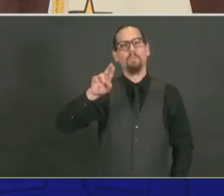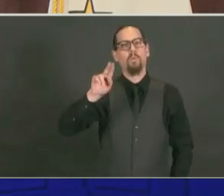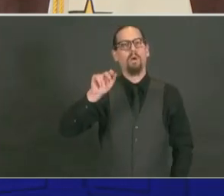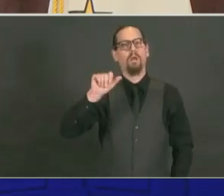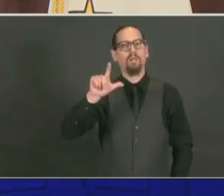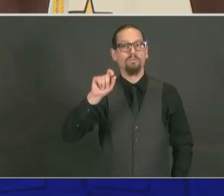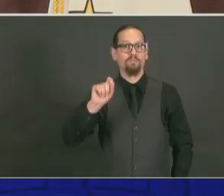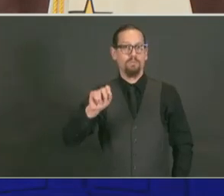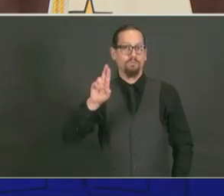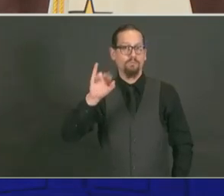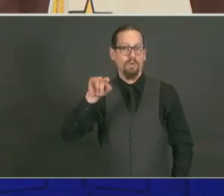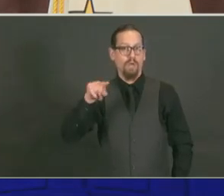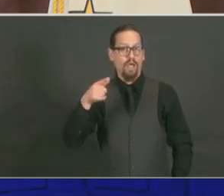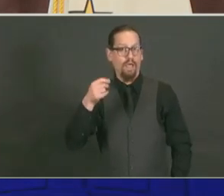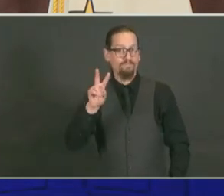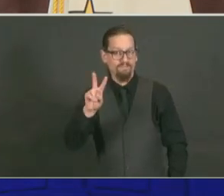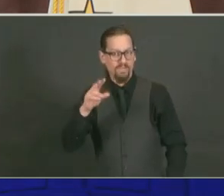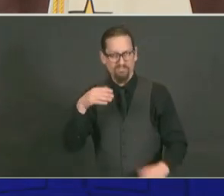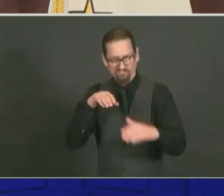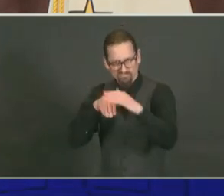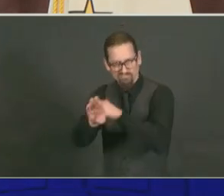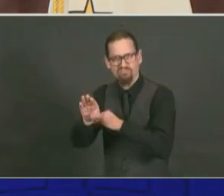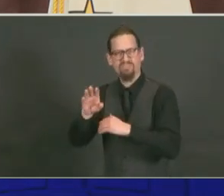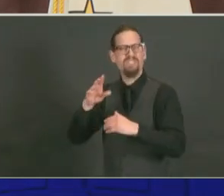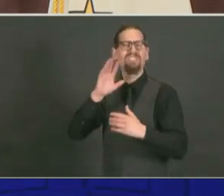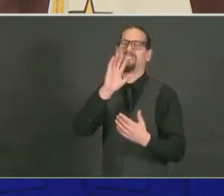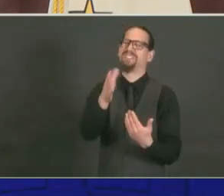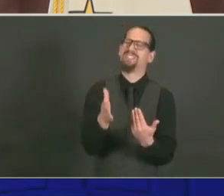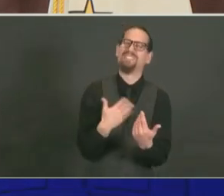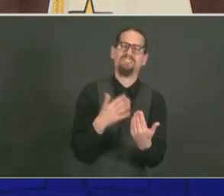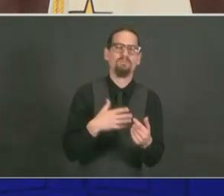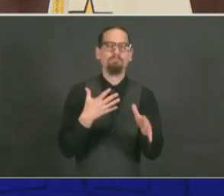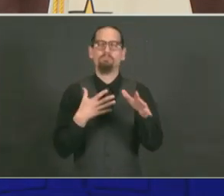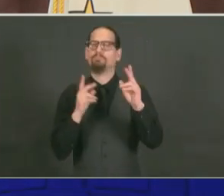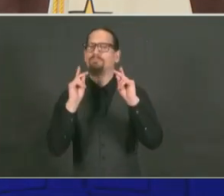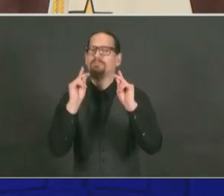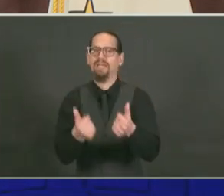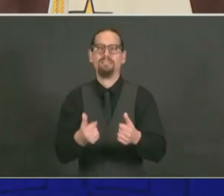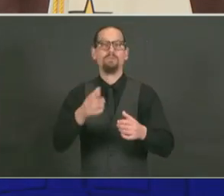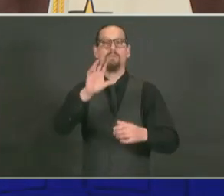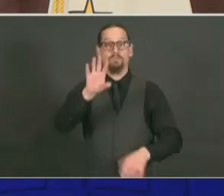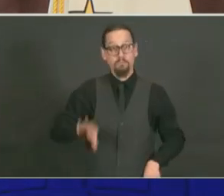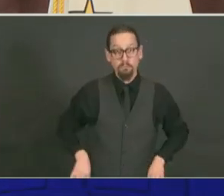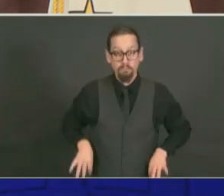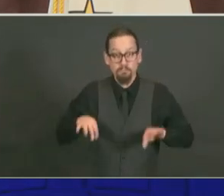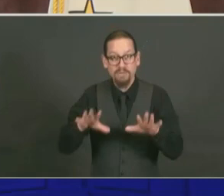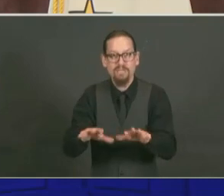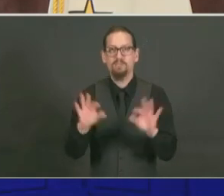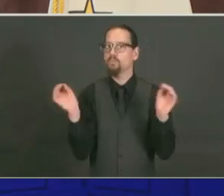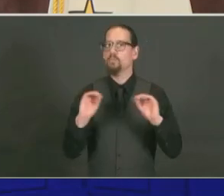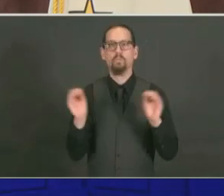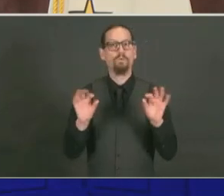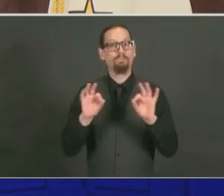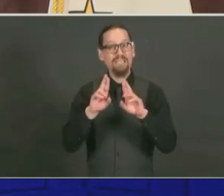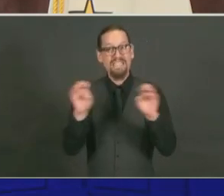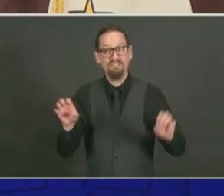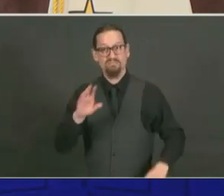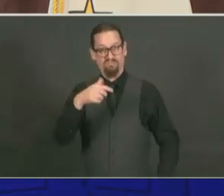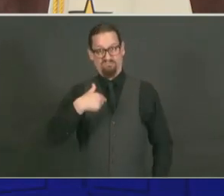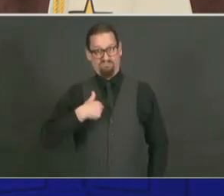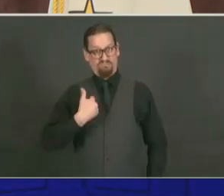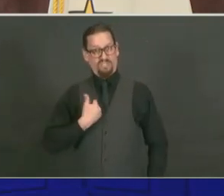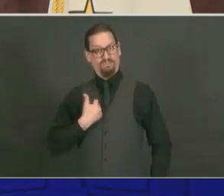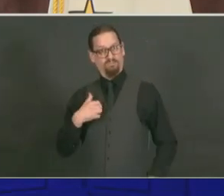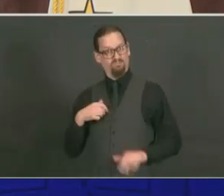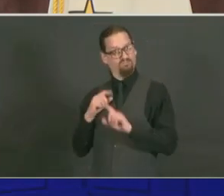easy, and it's free. I'm continuing to get tested regularly and I urge all Rhode Islanders